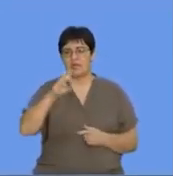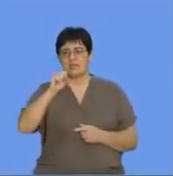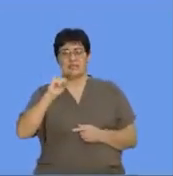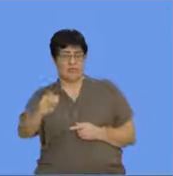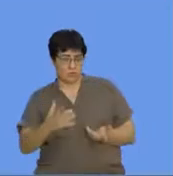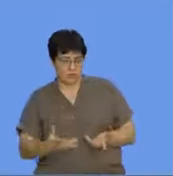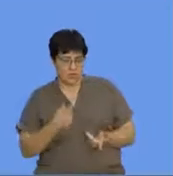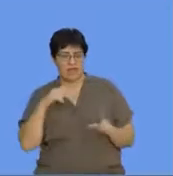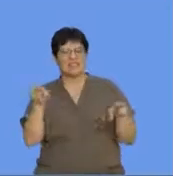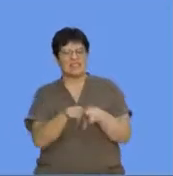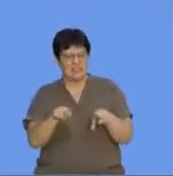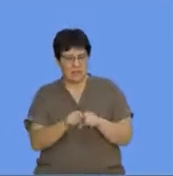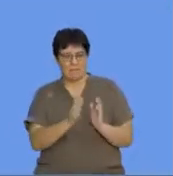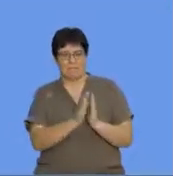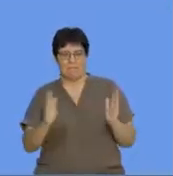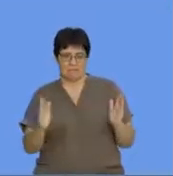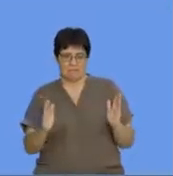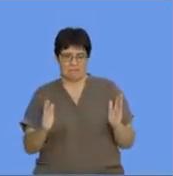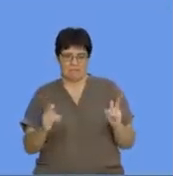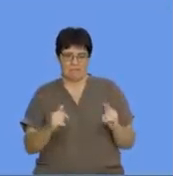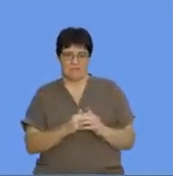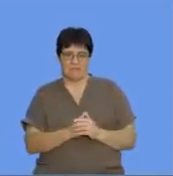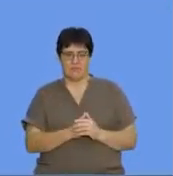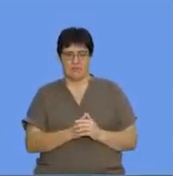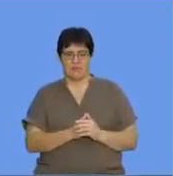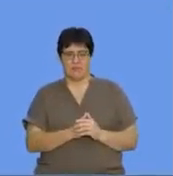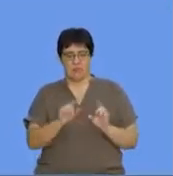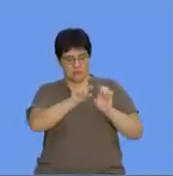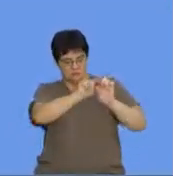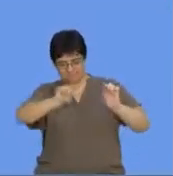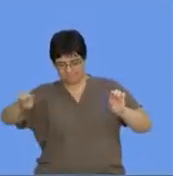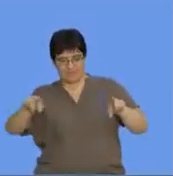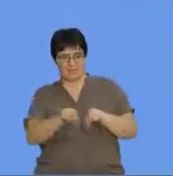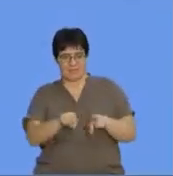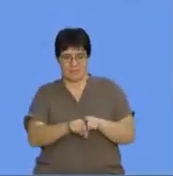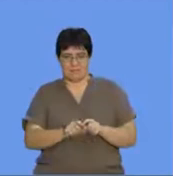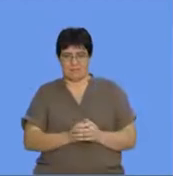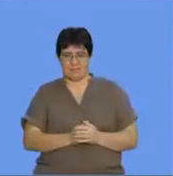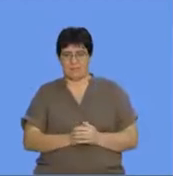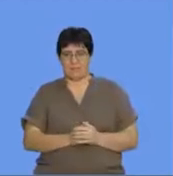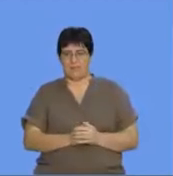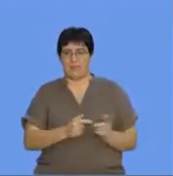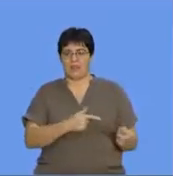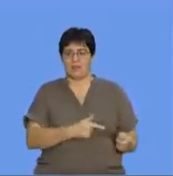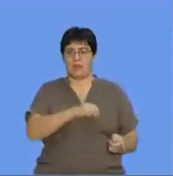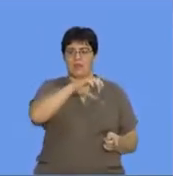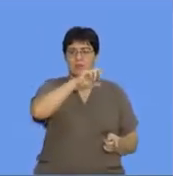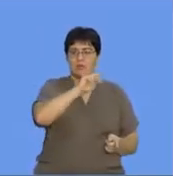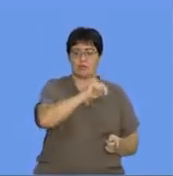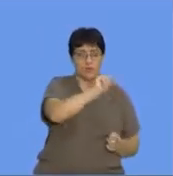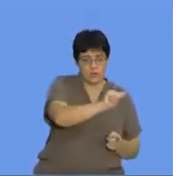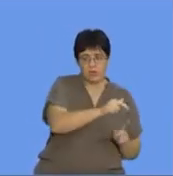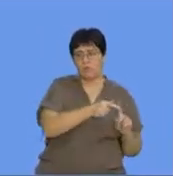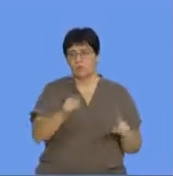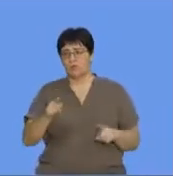fall in the same, you know, horizontal row. Okay. As you go from sodium to silicon, what is happening? The